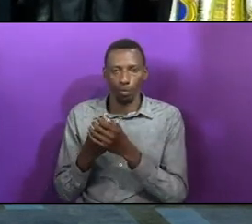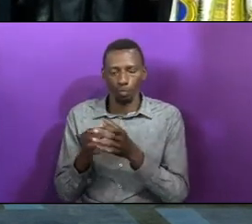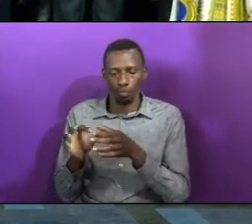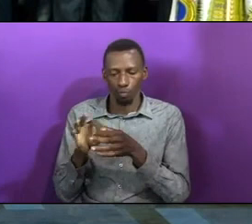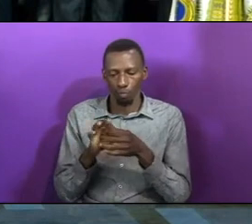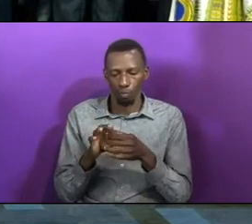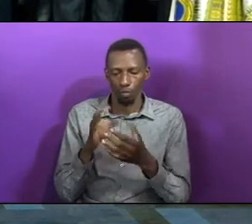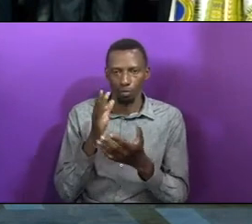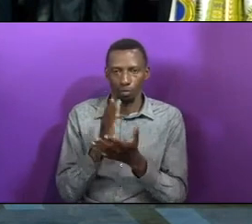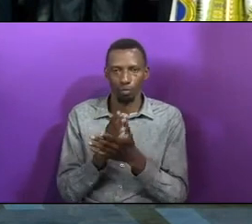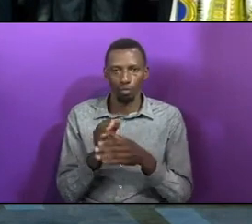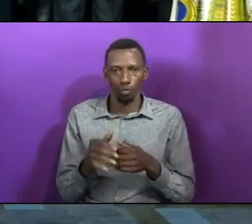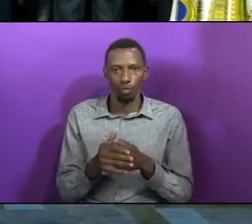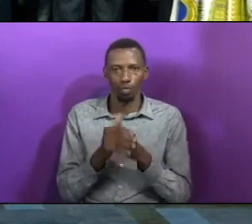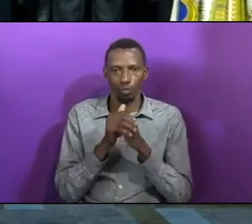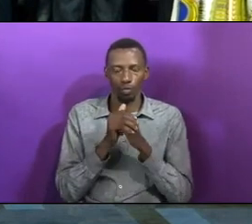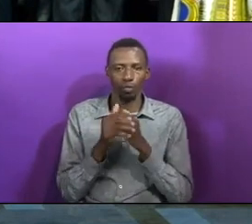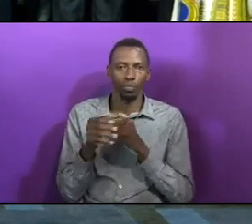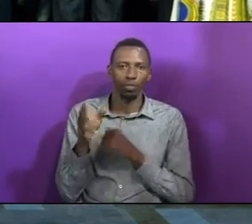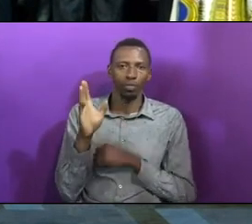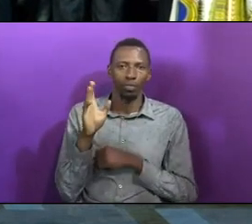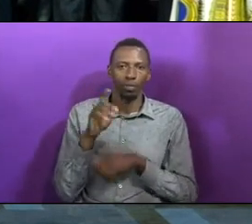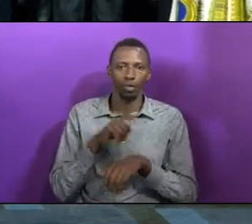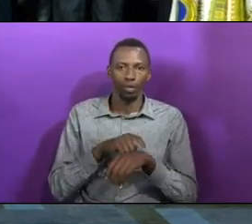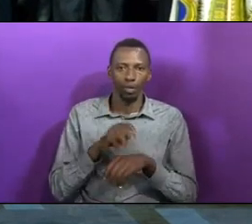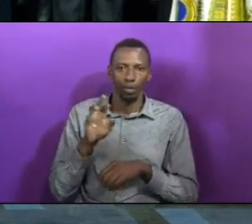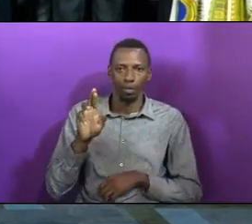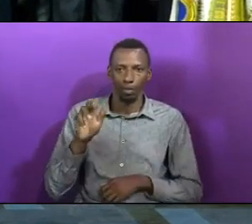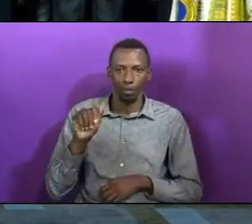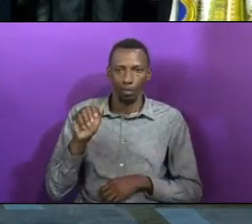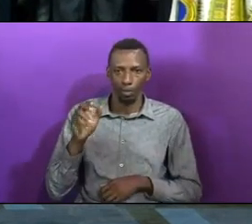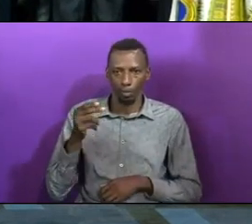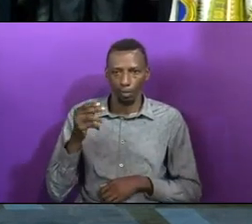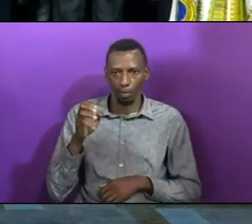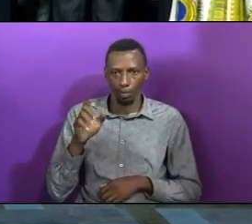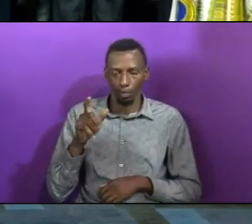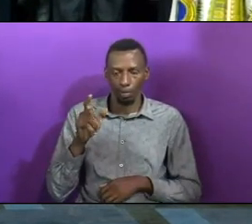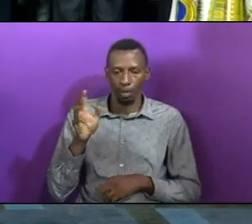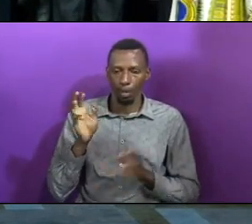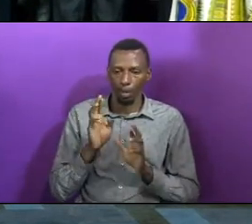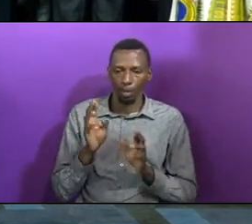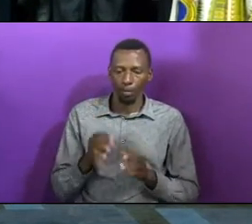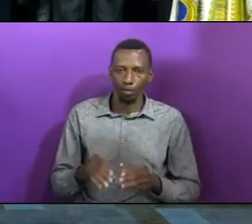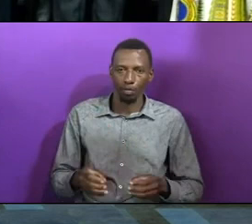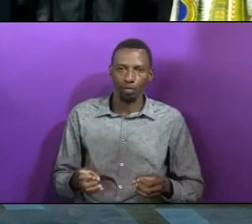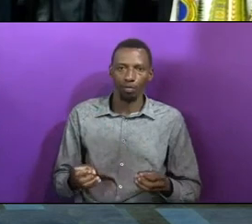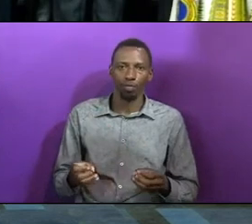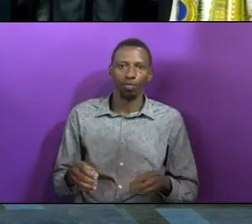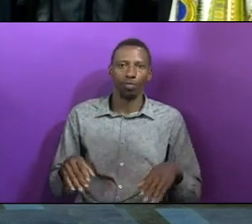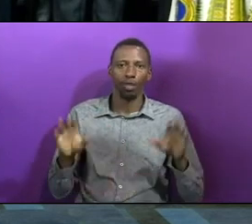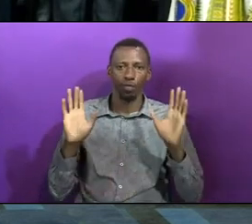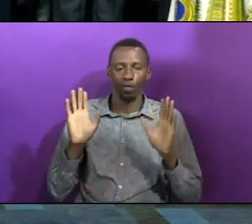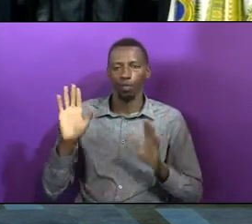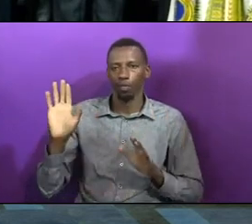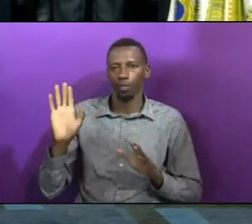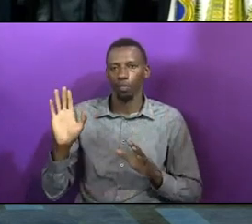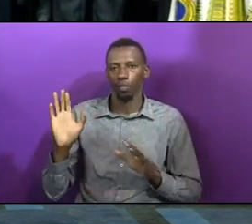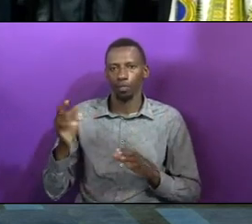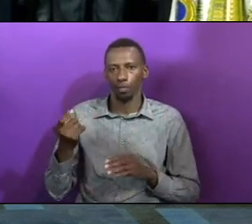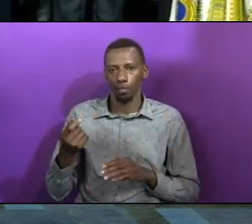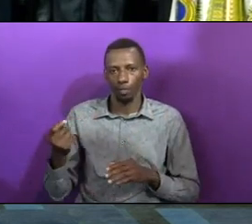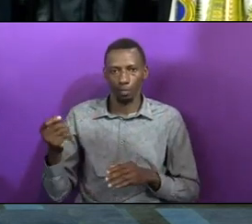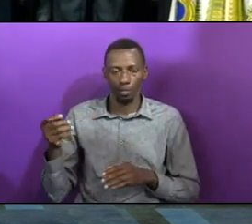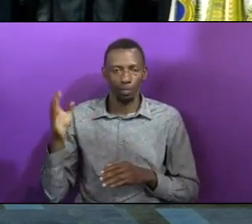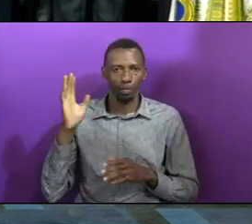worship of God. It happened when Rachel was willing to give up his gods. When Leah, the family were united